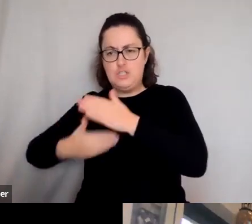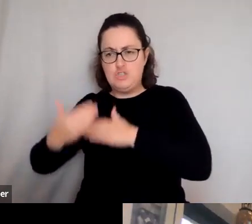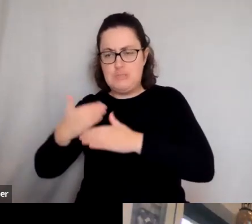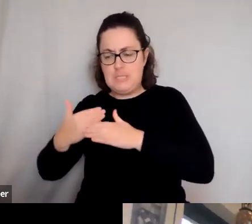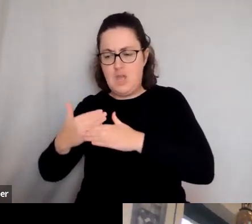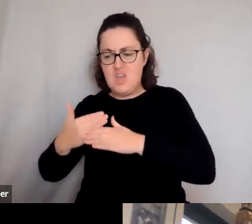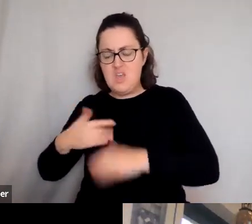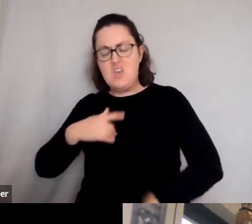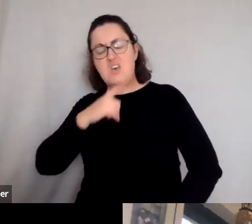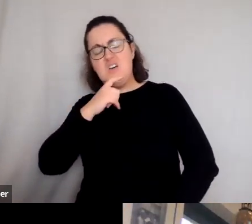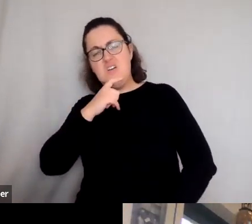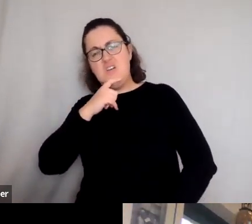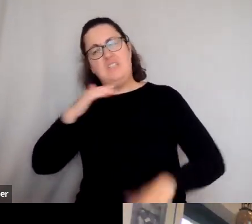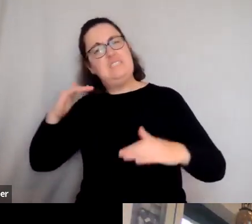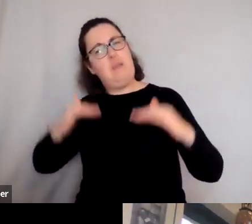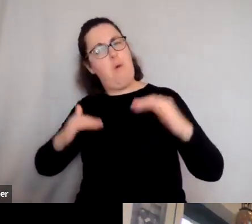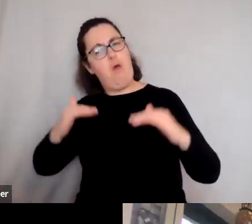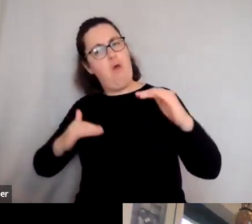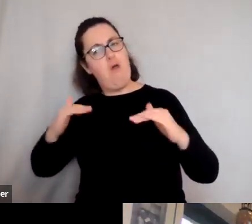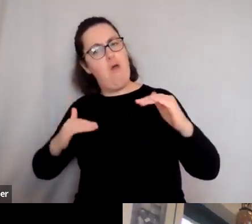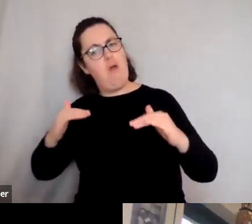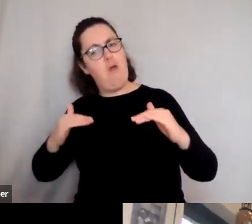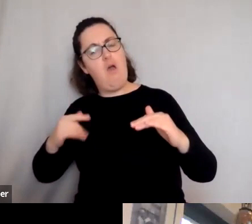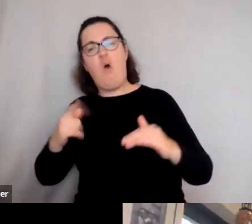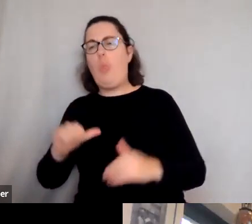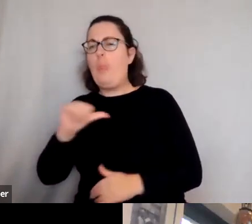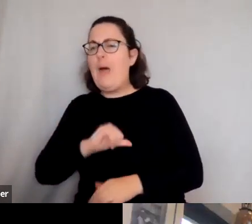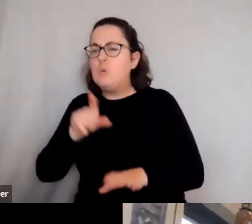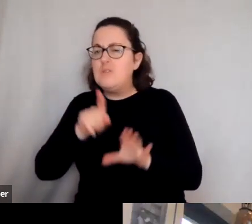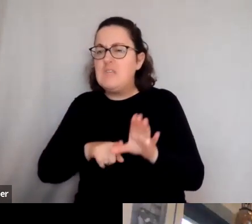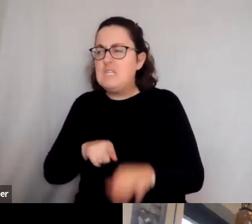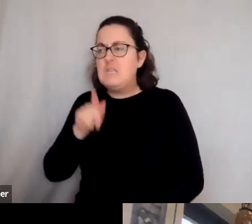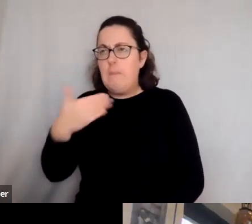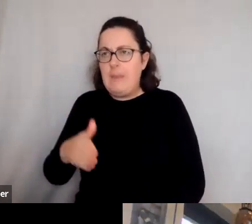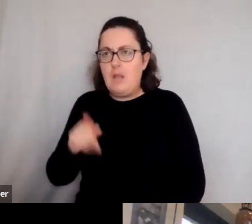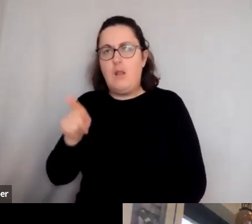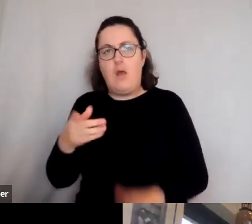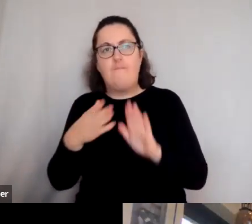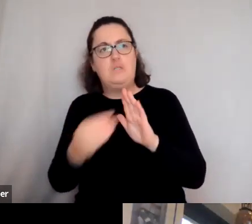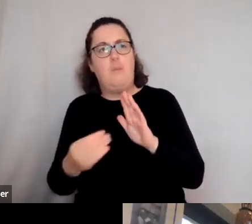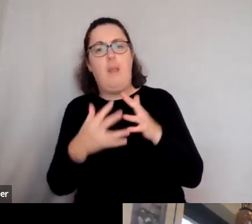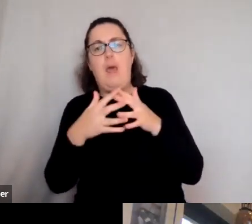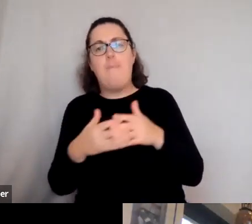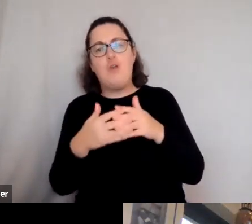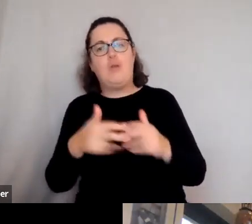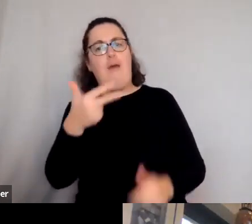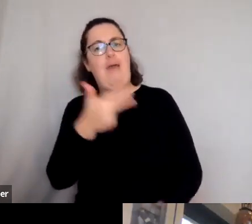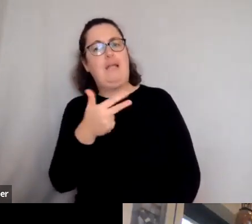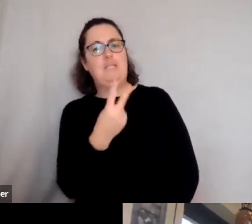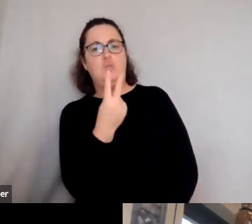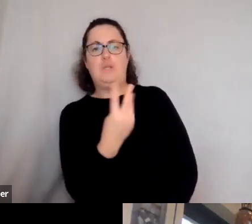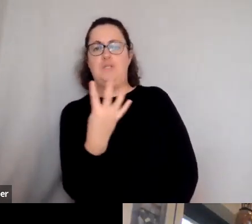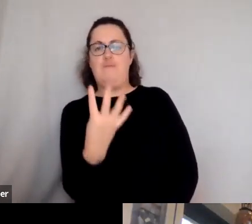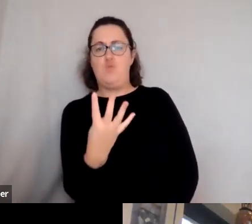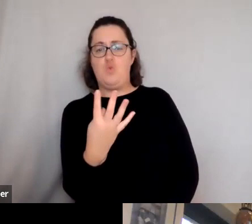But actually, for the last couple of thousand years, they've been doing things. They had in America in 1824, a very